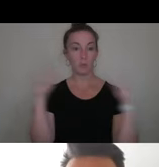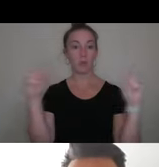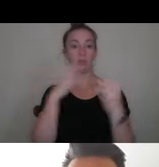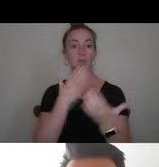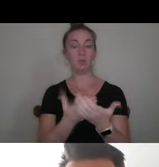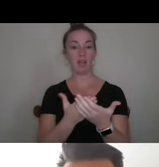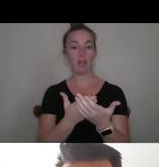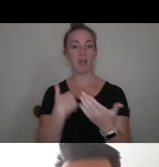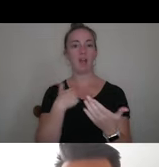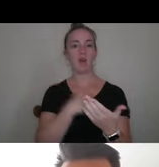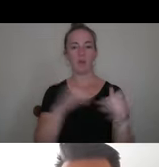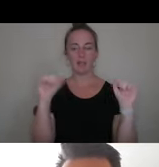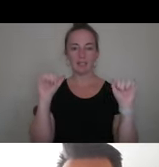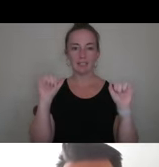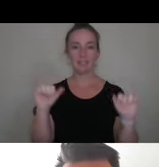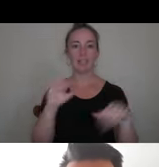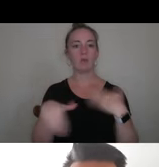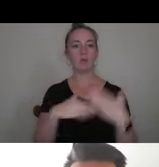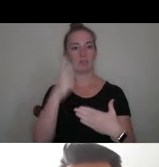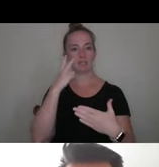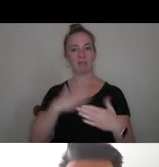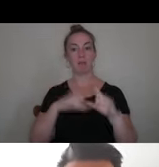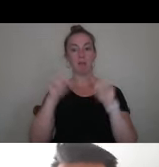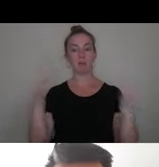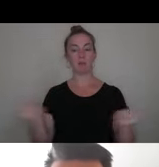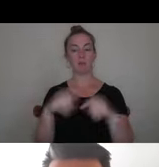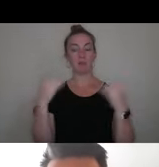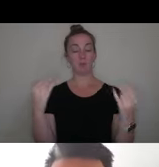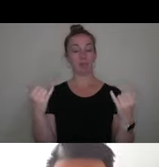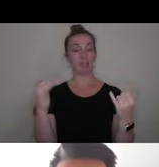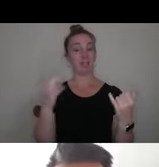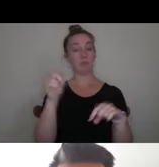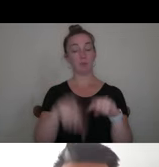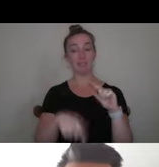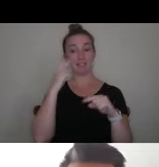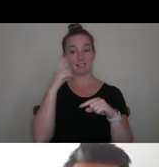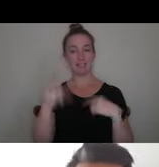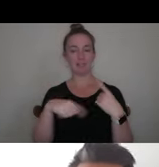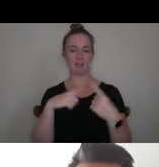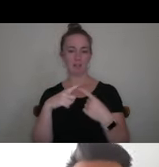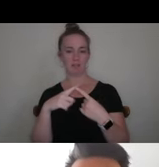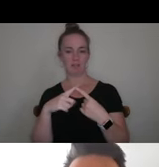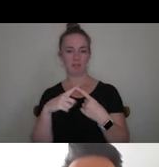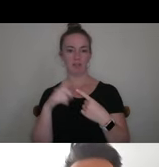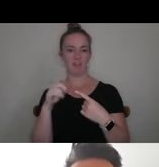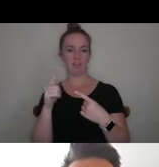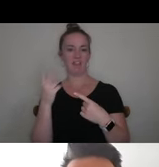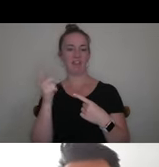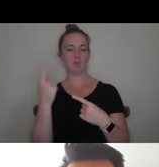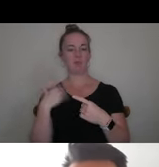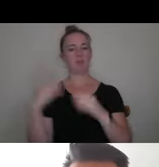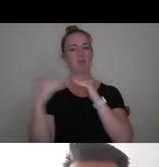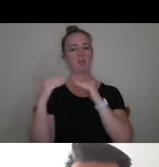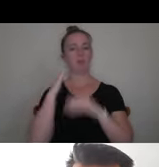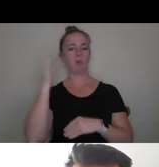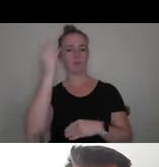and that we can all see my screen right now. And if you can't see it, one of my colleagues will chime in. So we're going